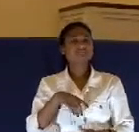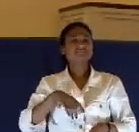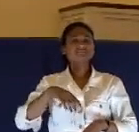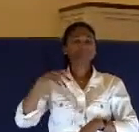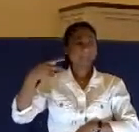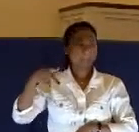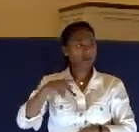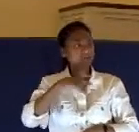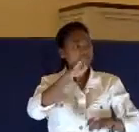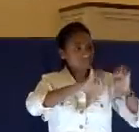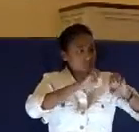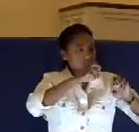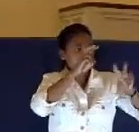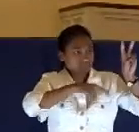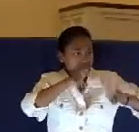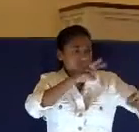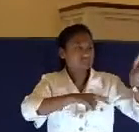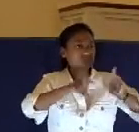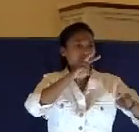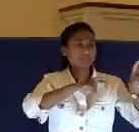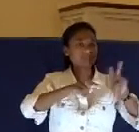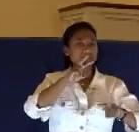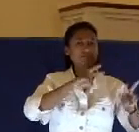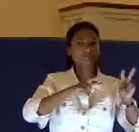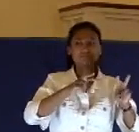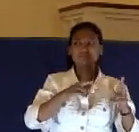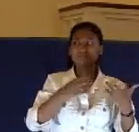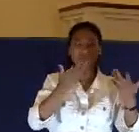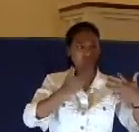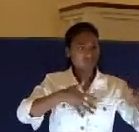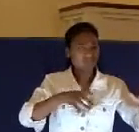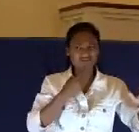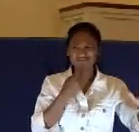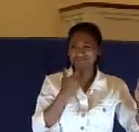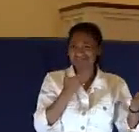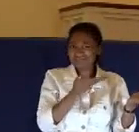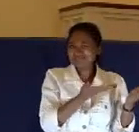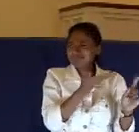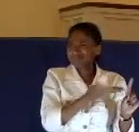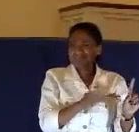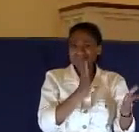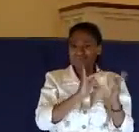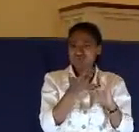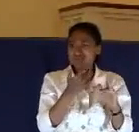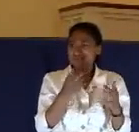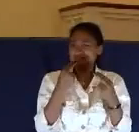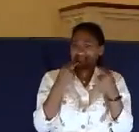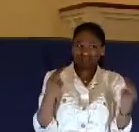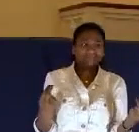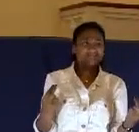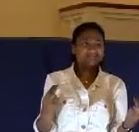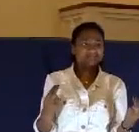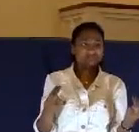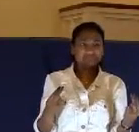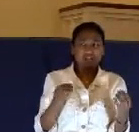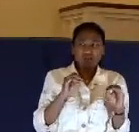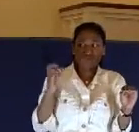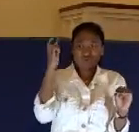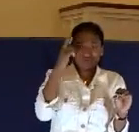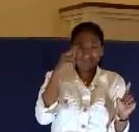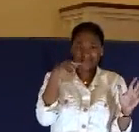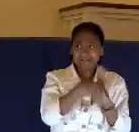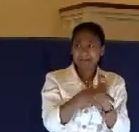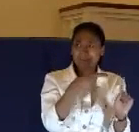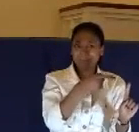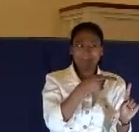John 18, 38 says, Pilate said, look, I find no fault in him. There's no reason to put this man to death. I find no fault.